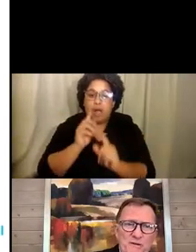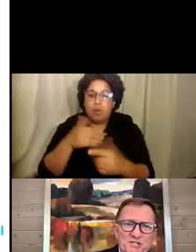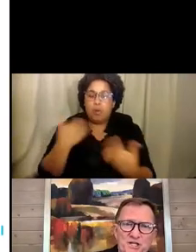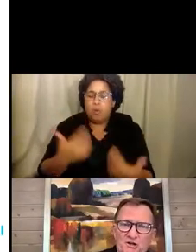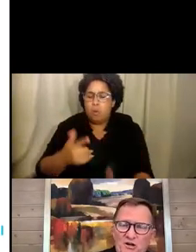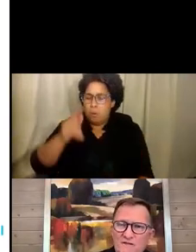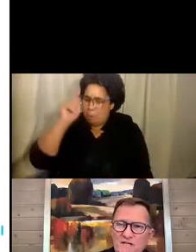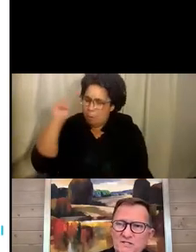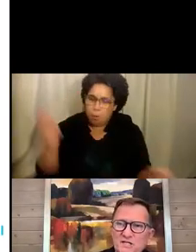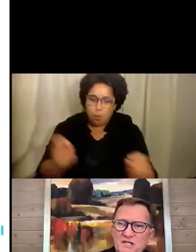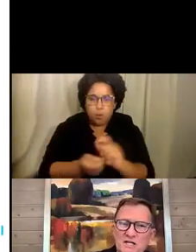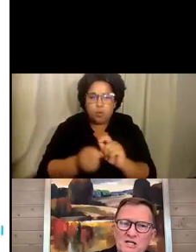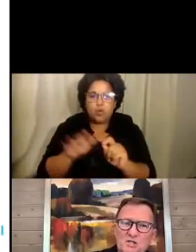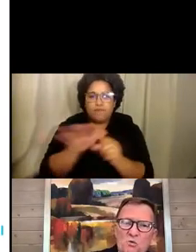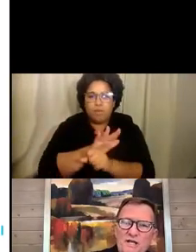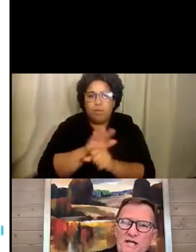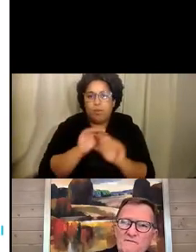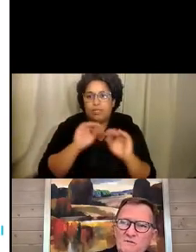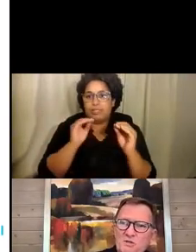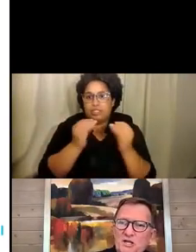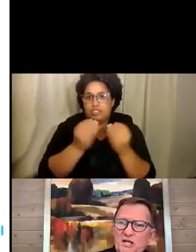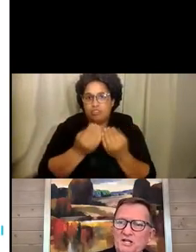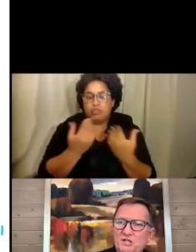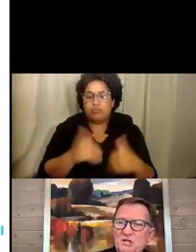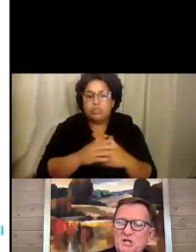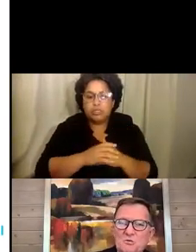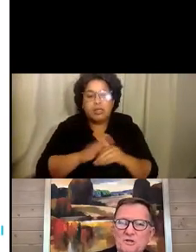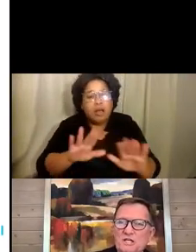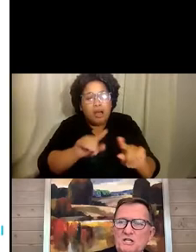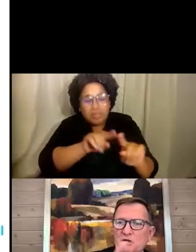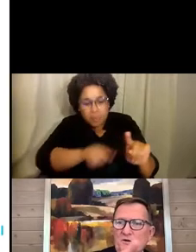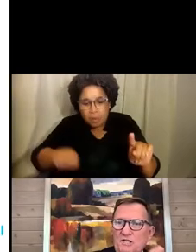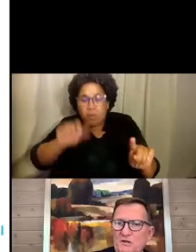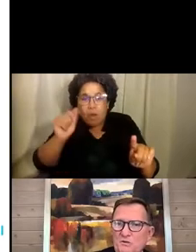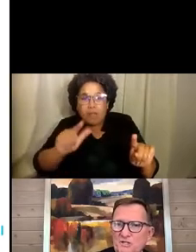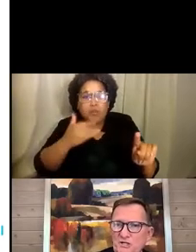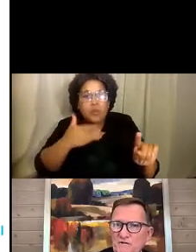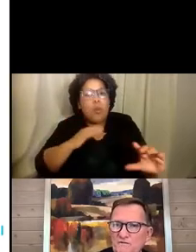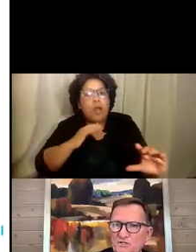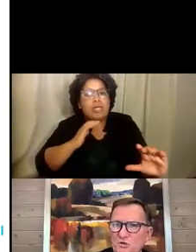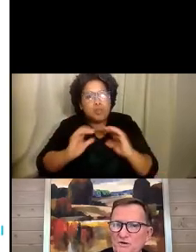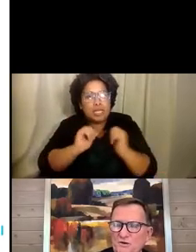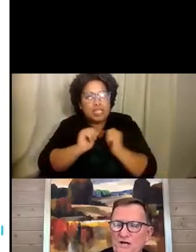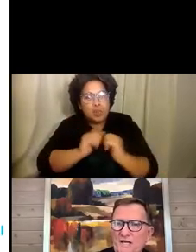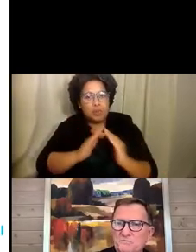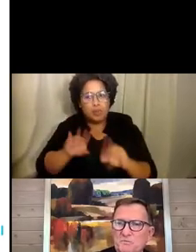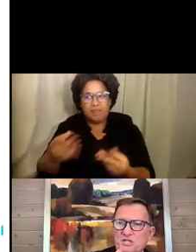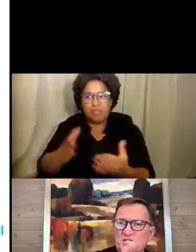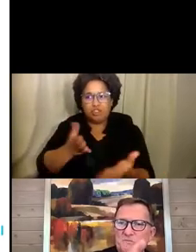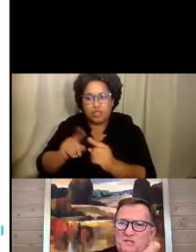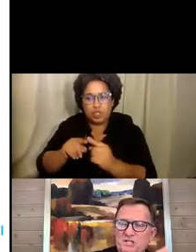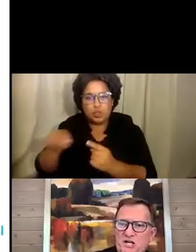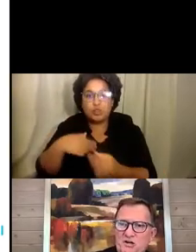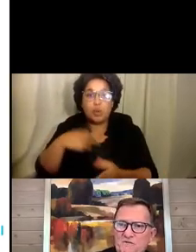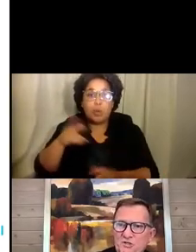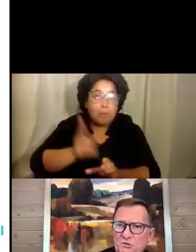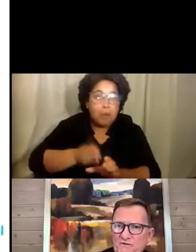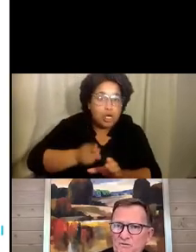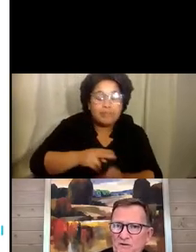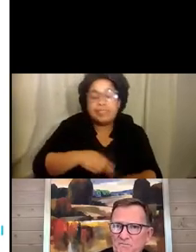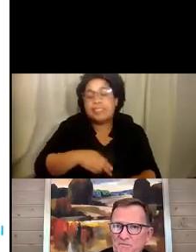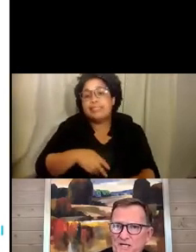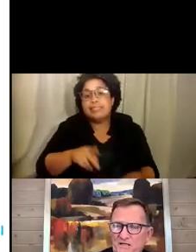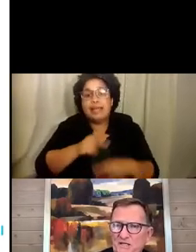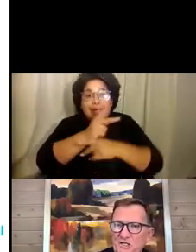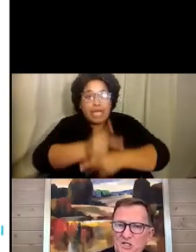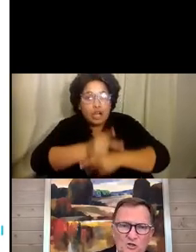I just want to mention in all of these, you want to have communication with the community that we serve. So whether or not that's participants, caregivers, whoever